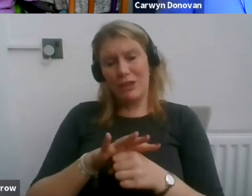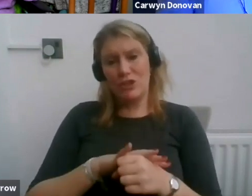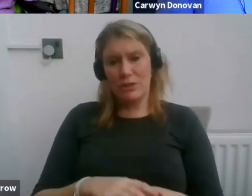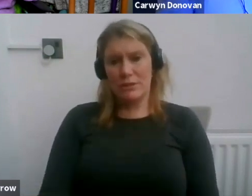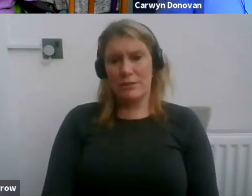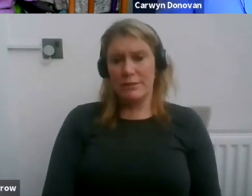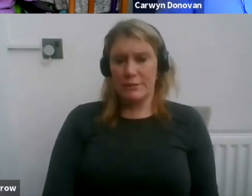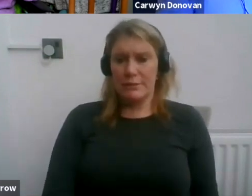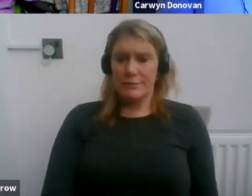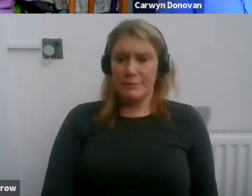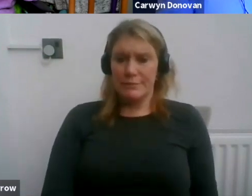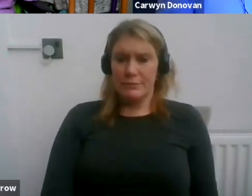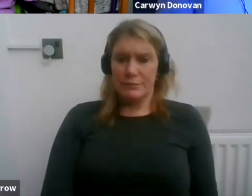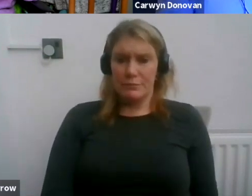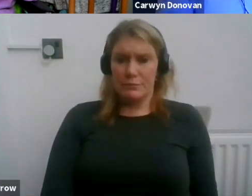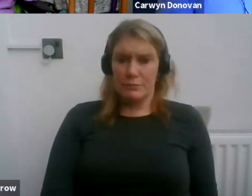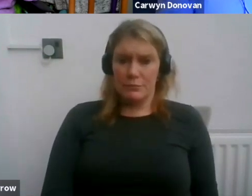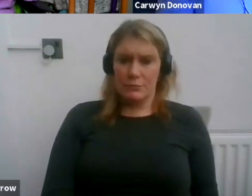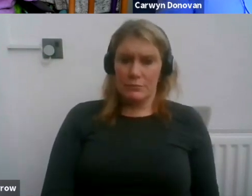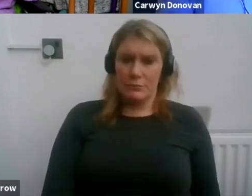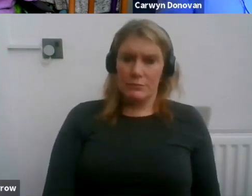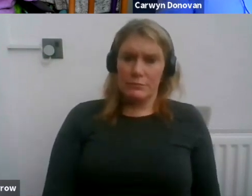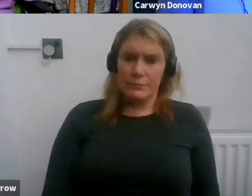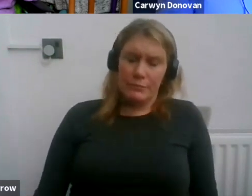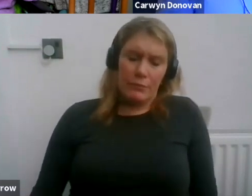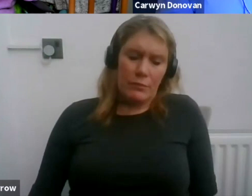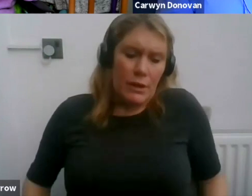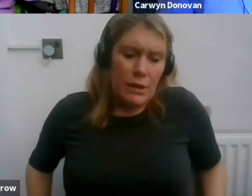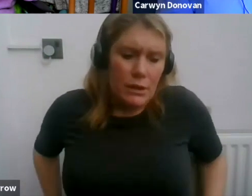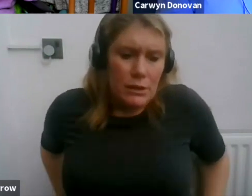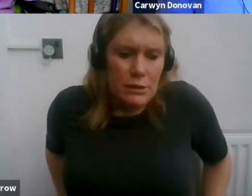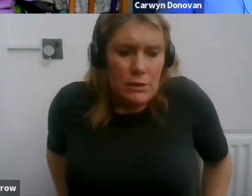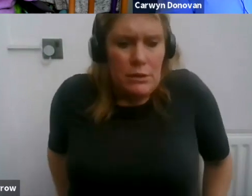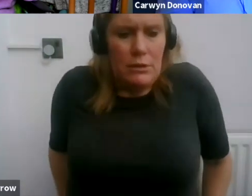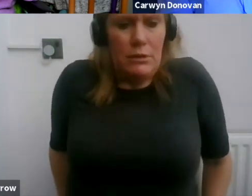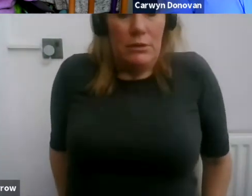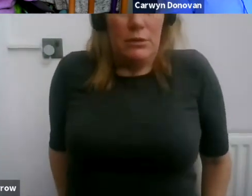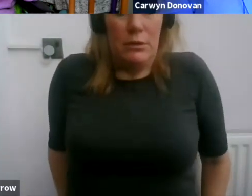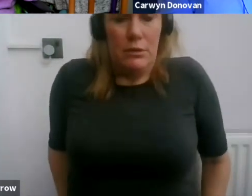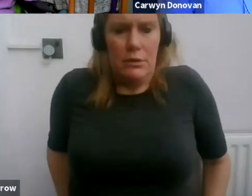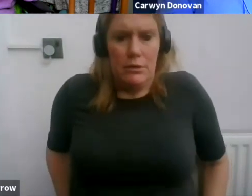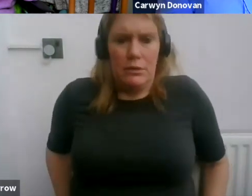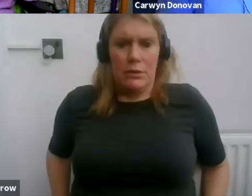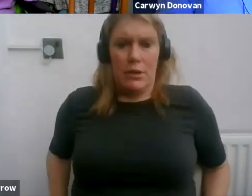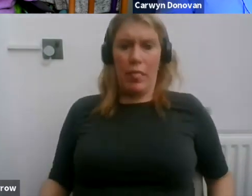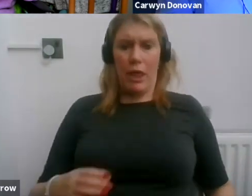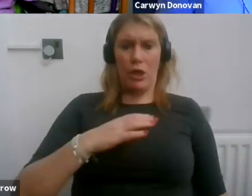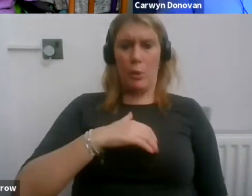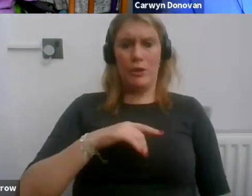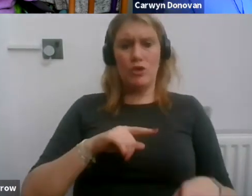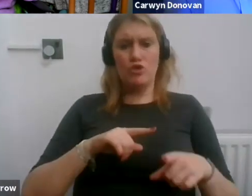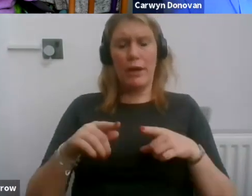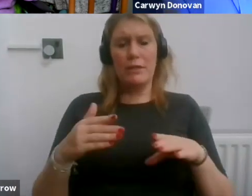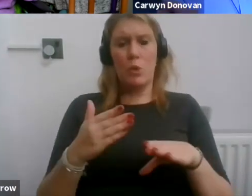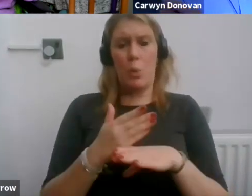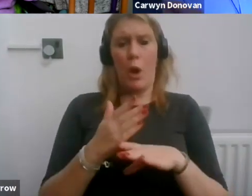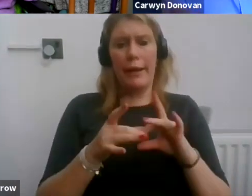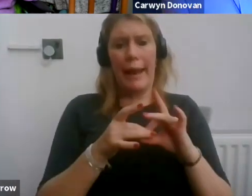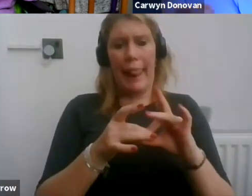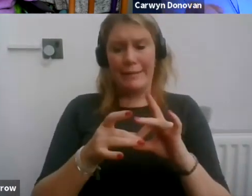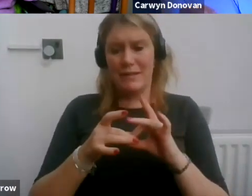The whole ethos of the union is to try to work collectively and when we work collectively